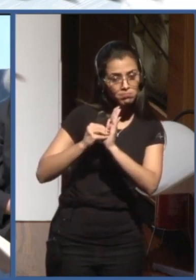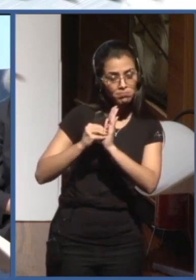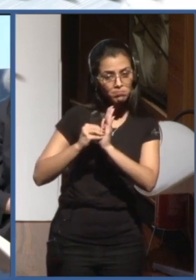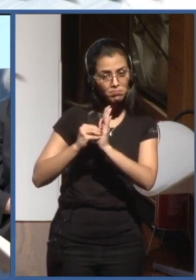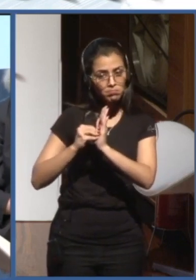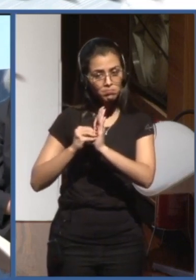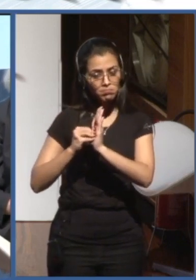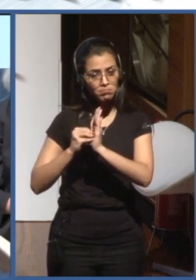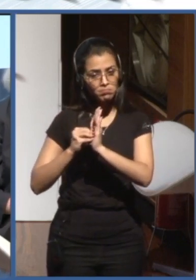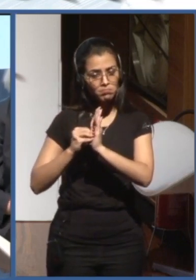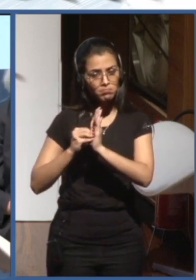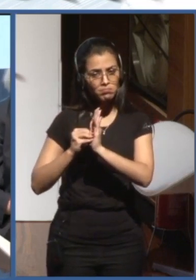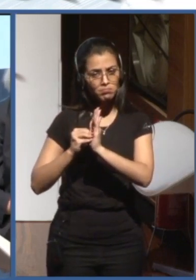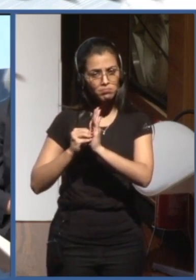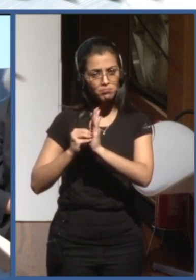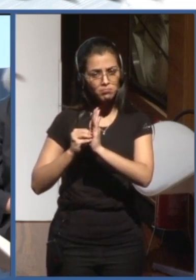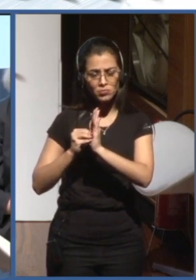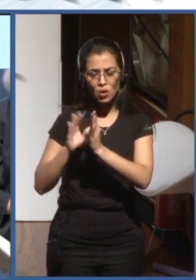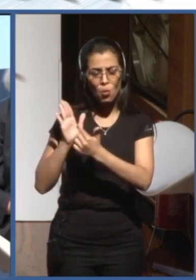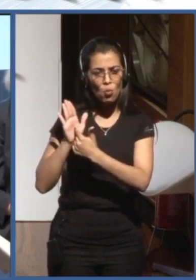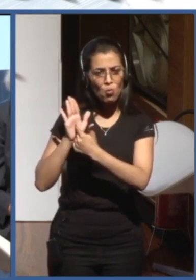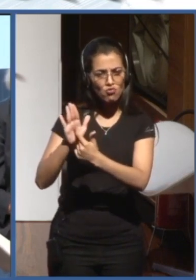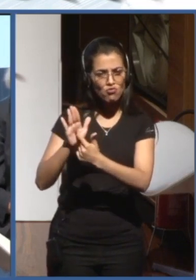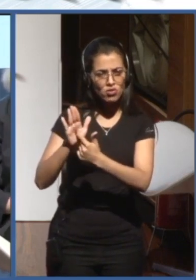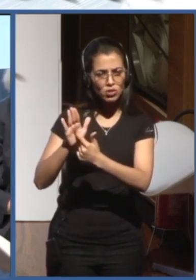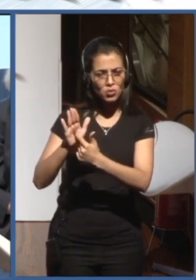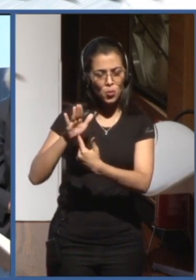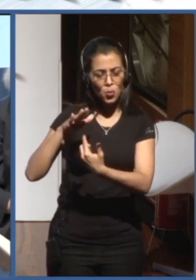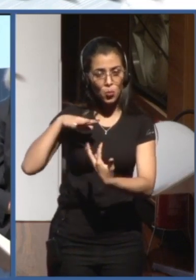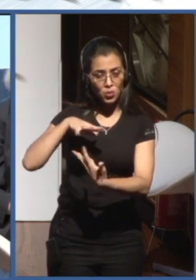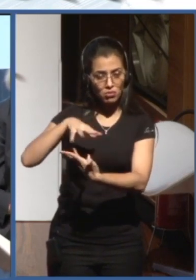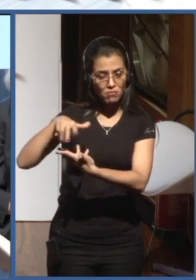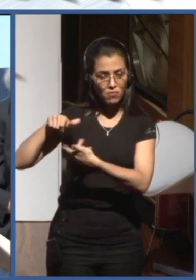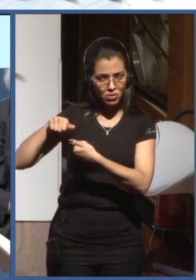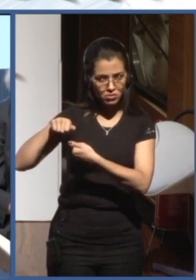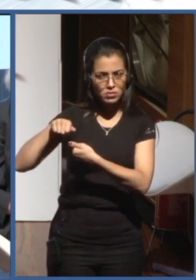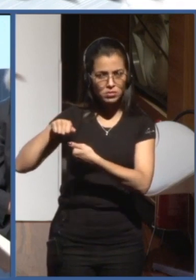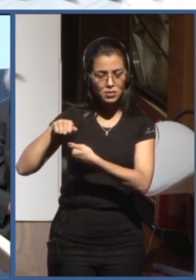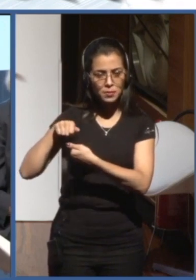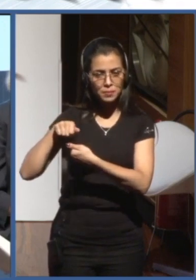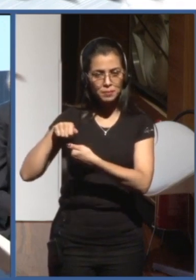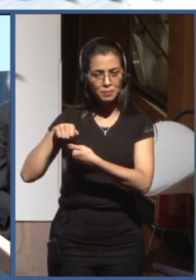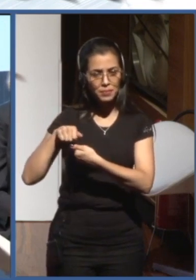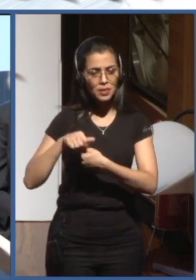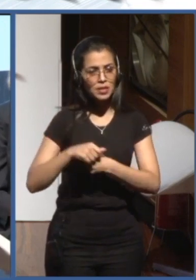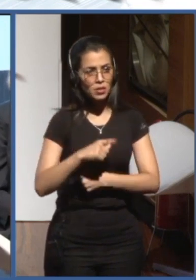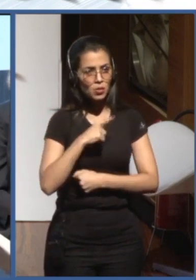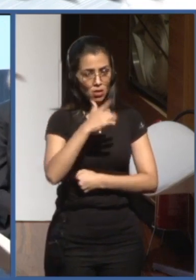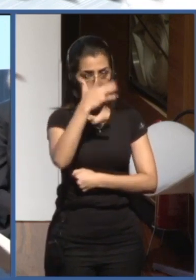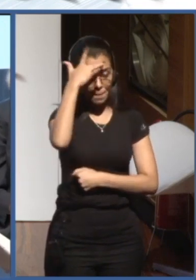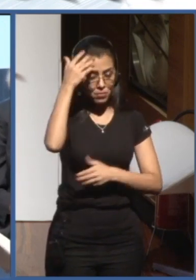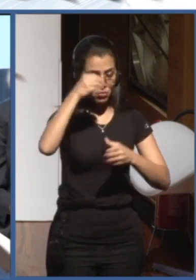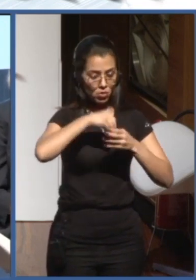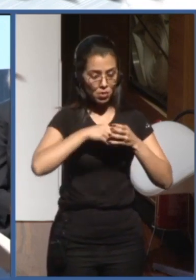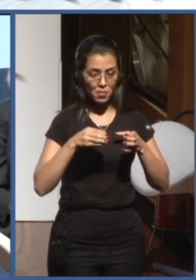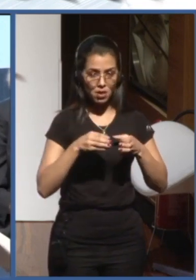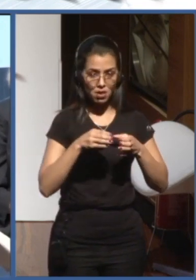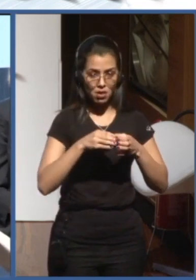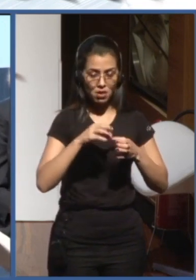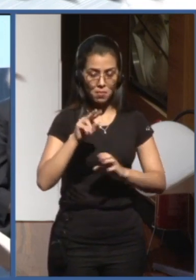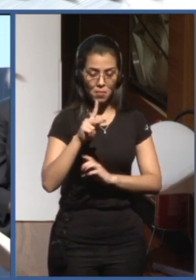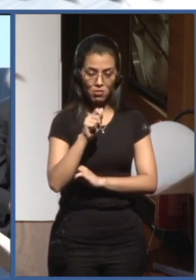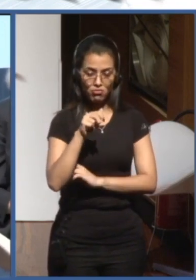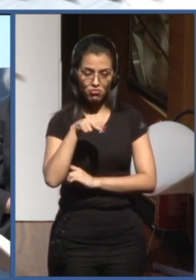indicators i have my director and one of my team are in janghai right now with university of shanghai implementing the internet universality indicators including